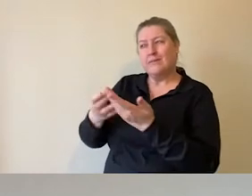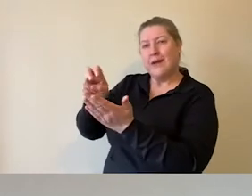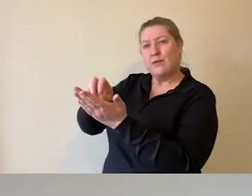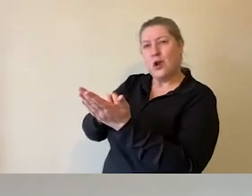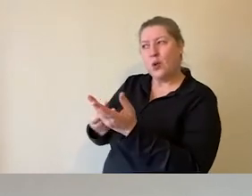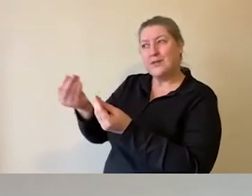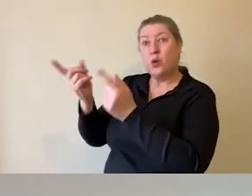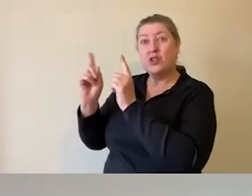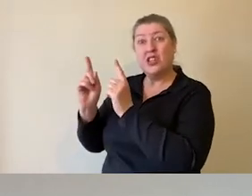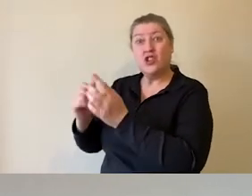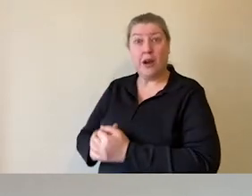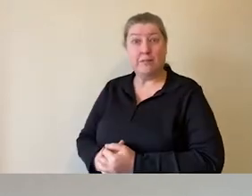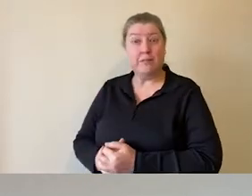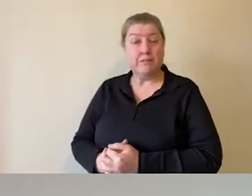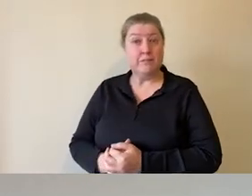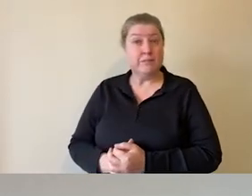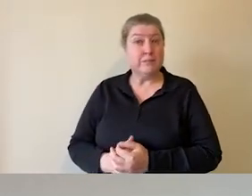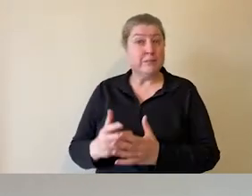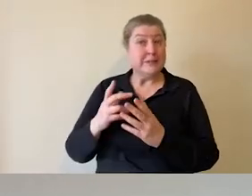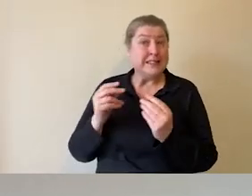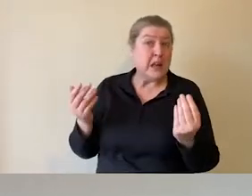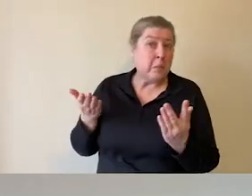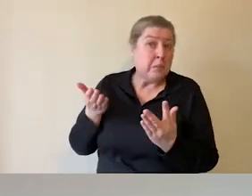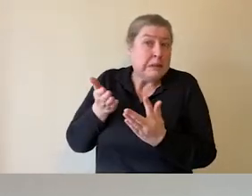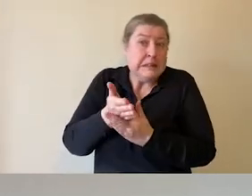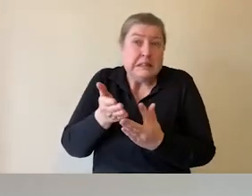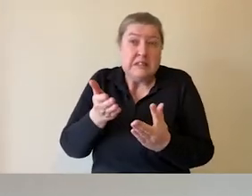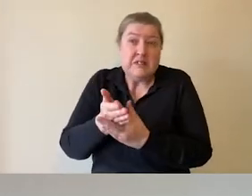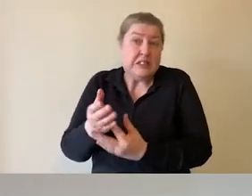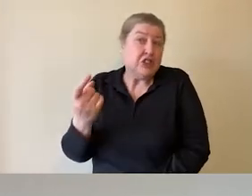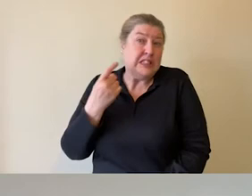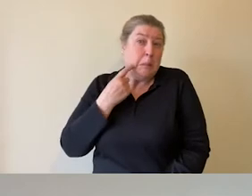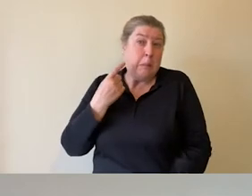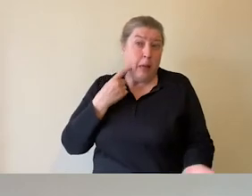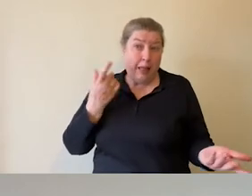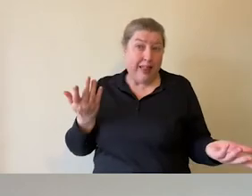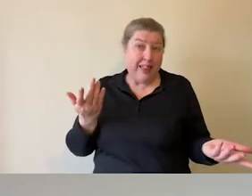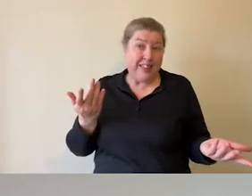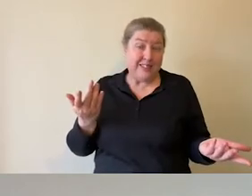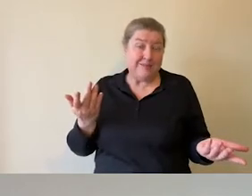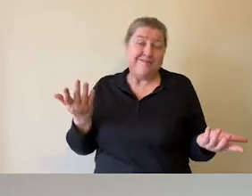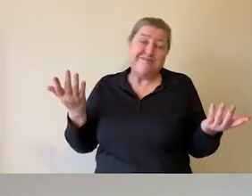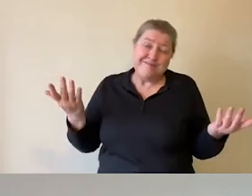through because some interventions are very simple and again it goes back to this idea of not